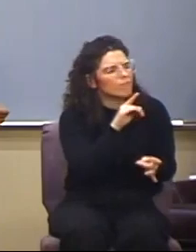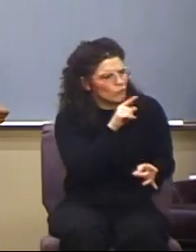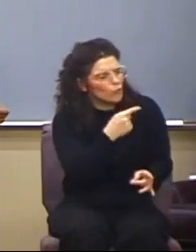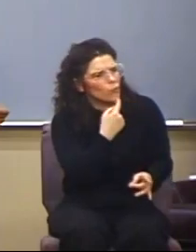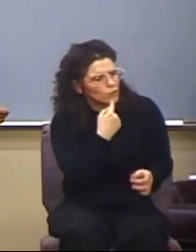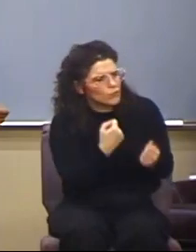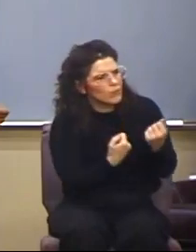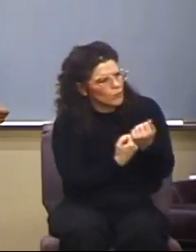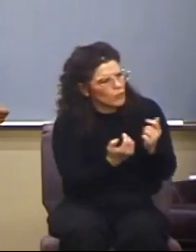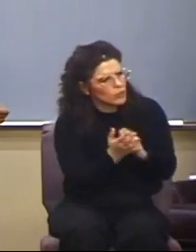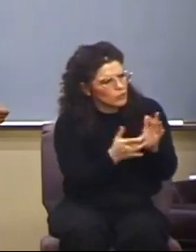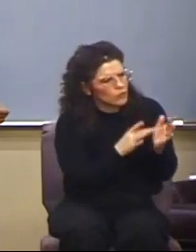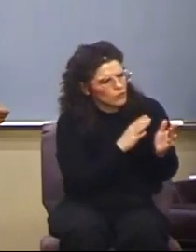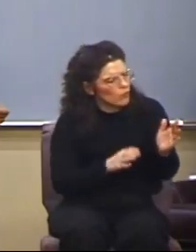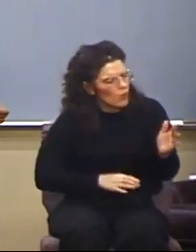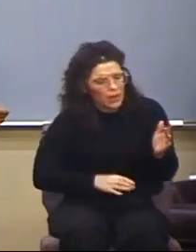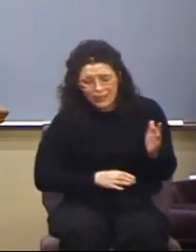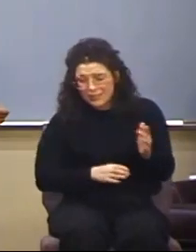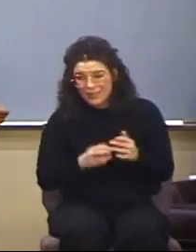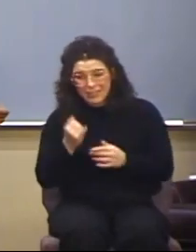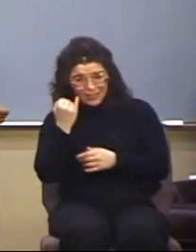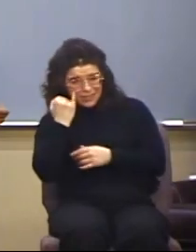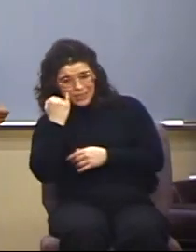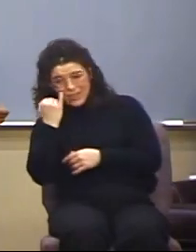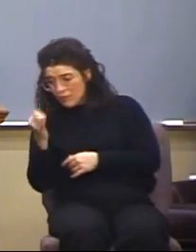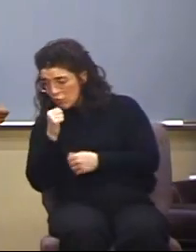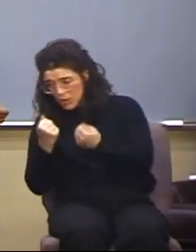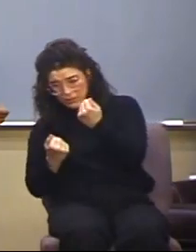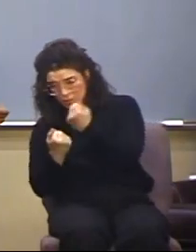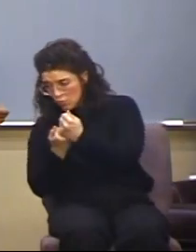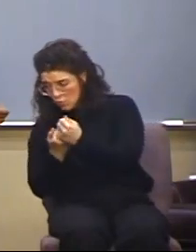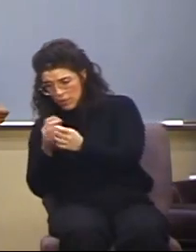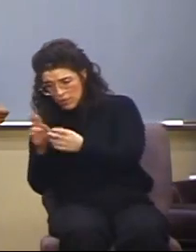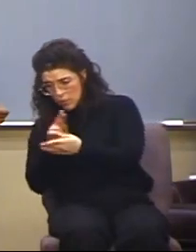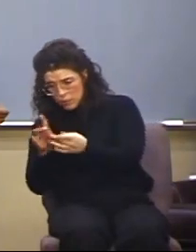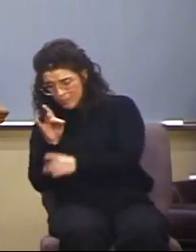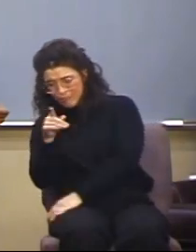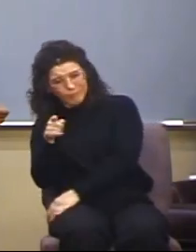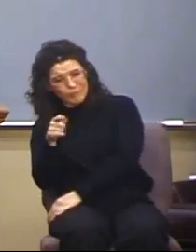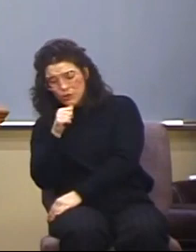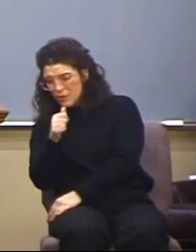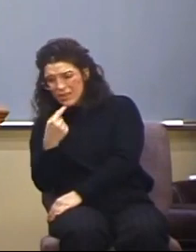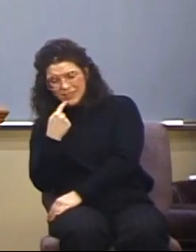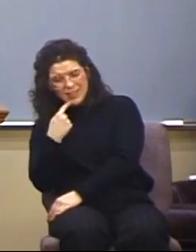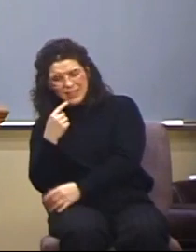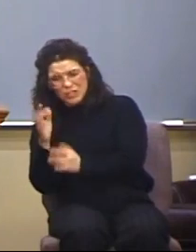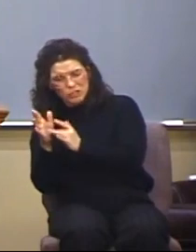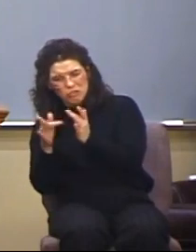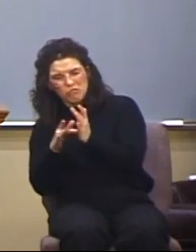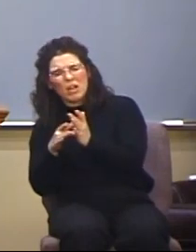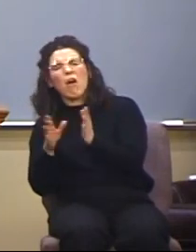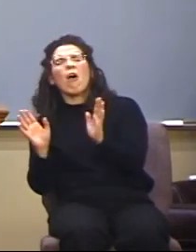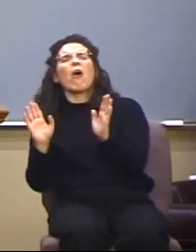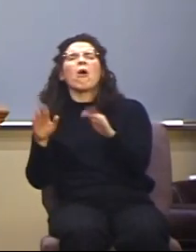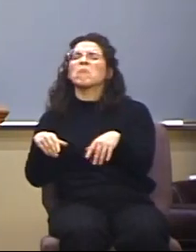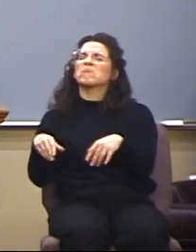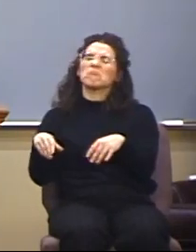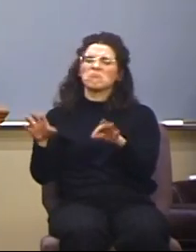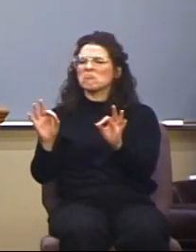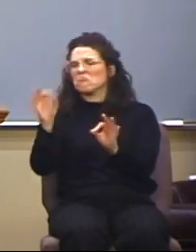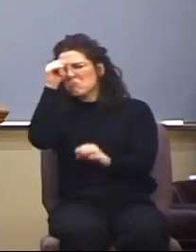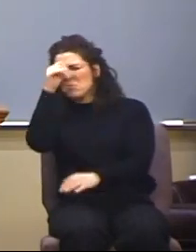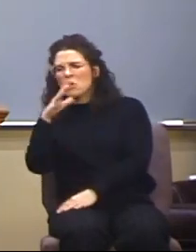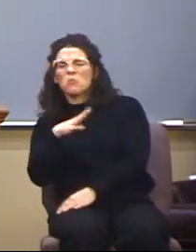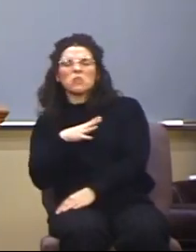Jesus was a mere mortal who was cursed and never rose from the dead. The end of verse 3, and